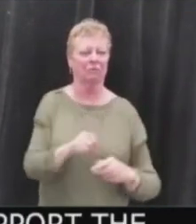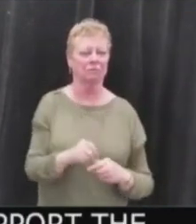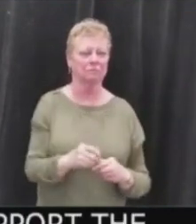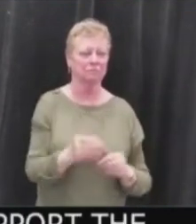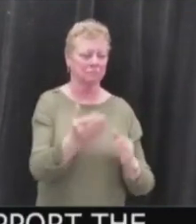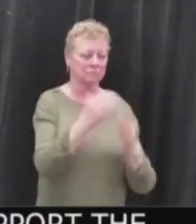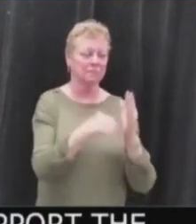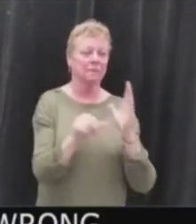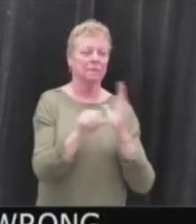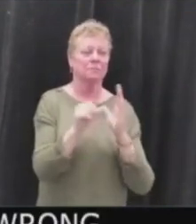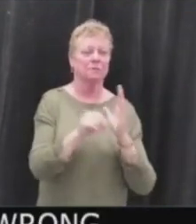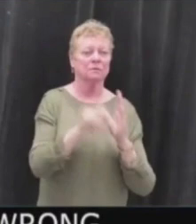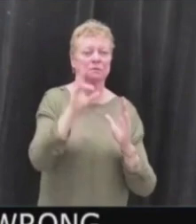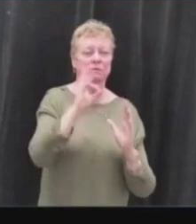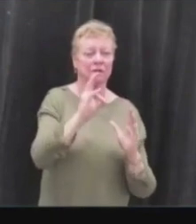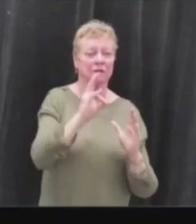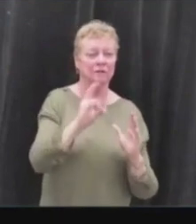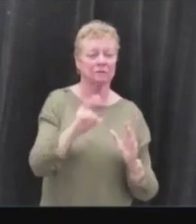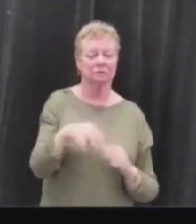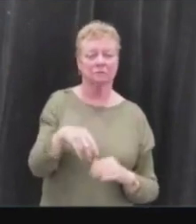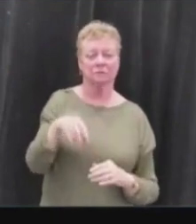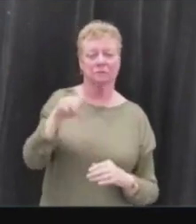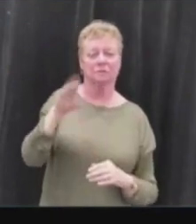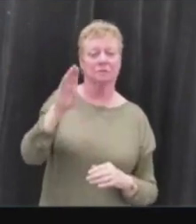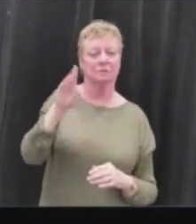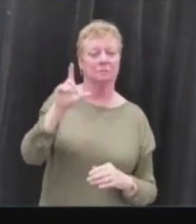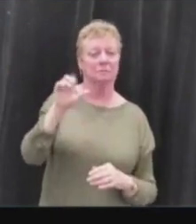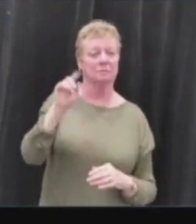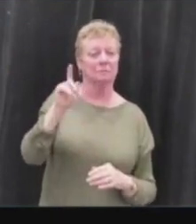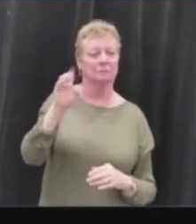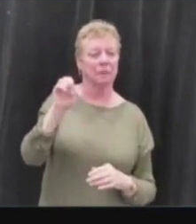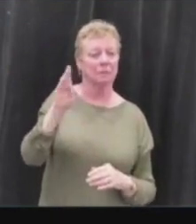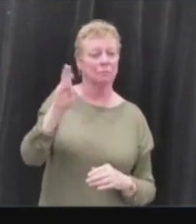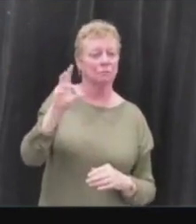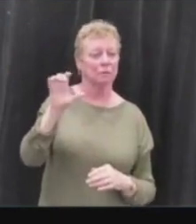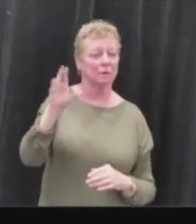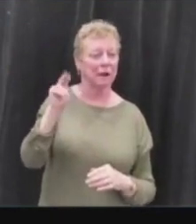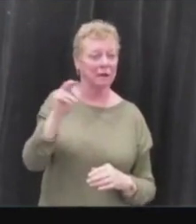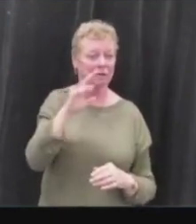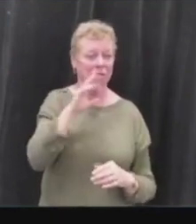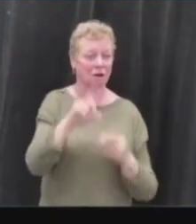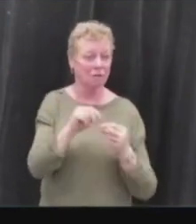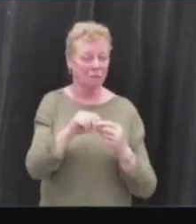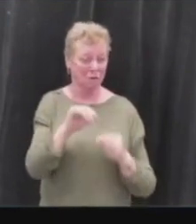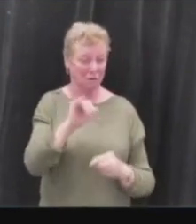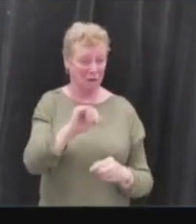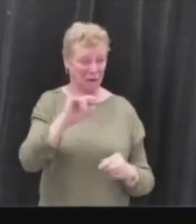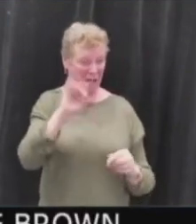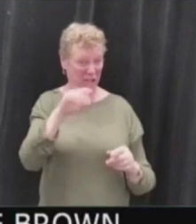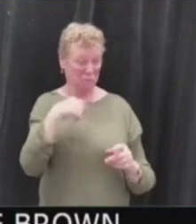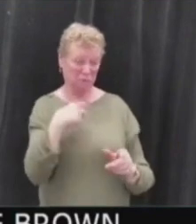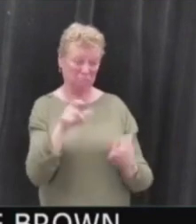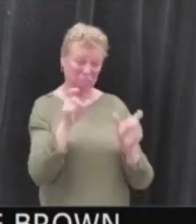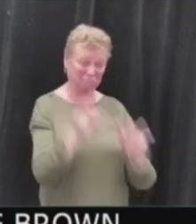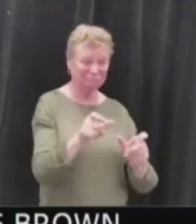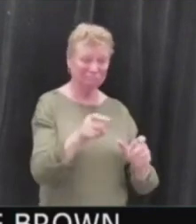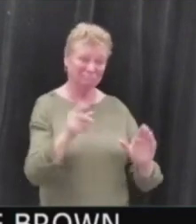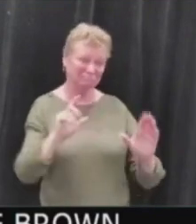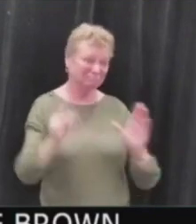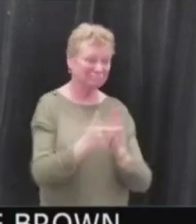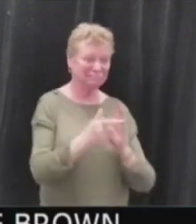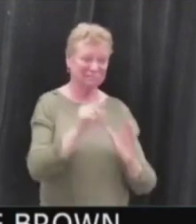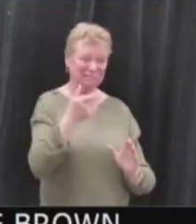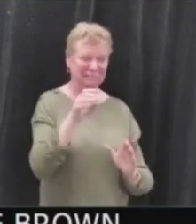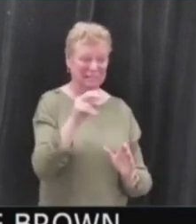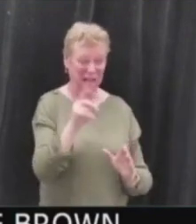second paragraph. Although Professor Blake Brown makes few comments about whether firearms restrictions are effective, he does cite supportive journalists and